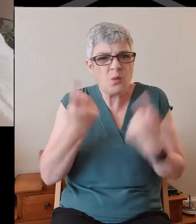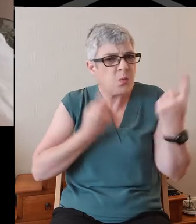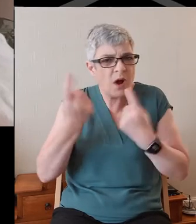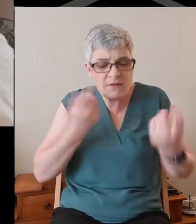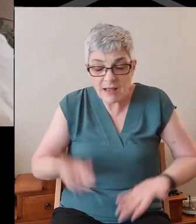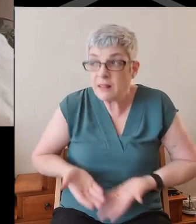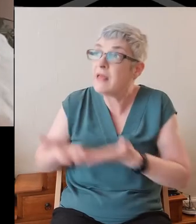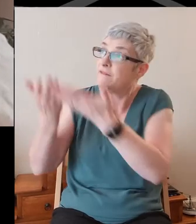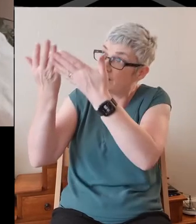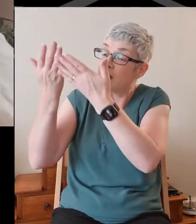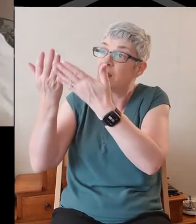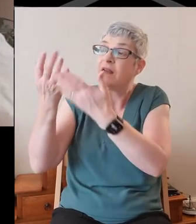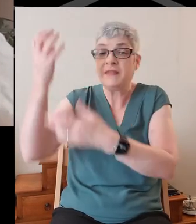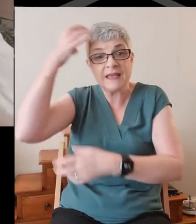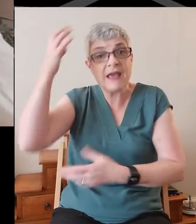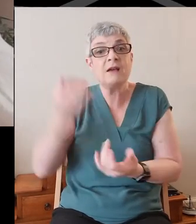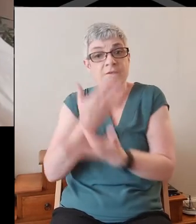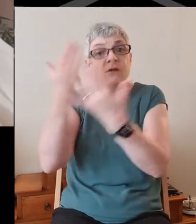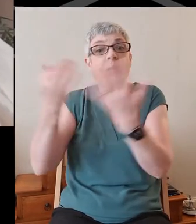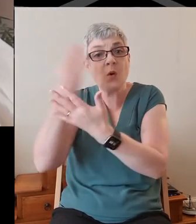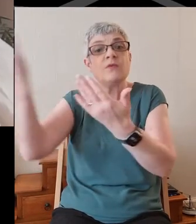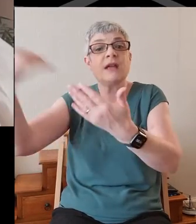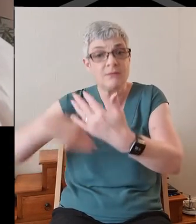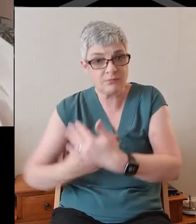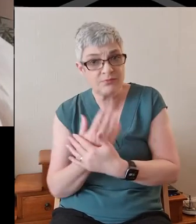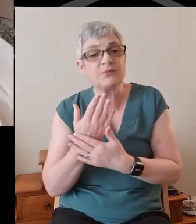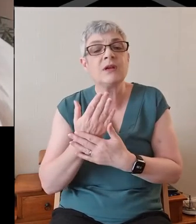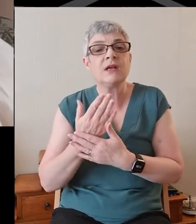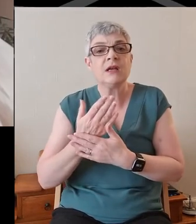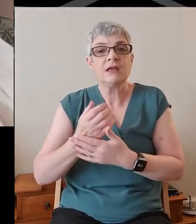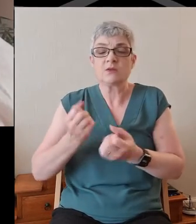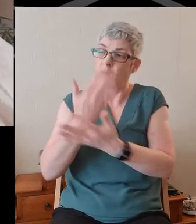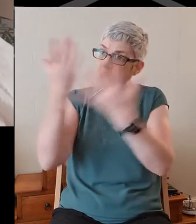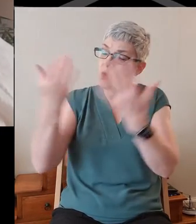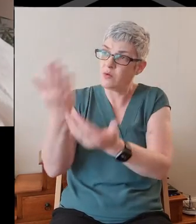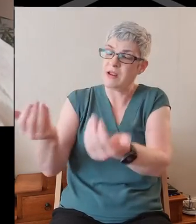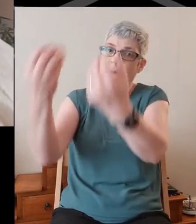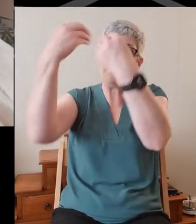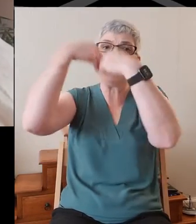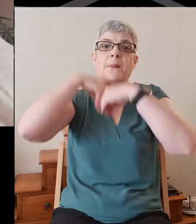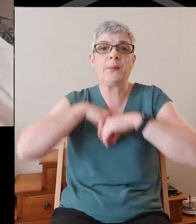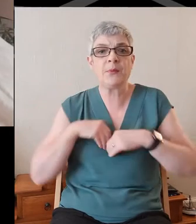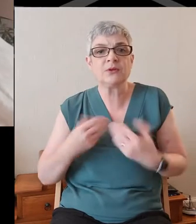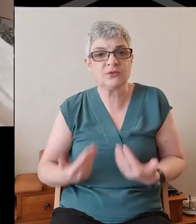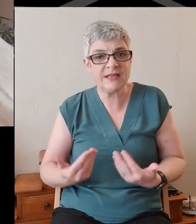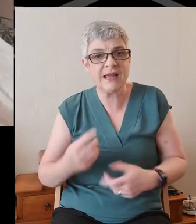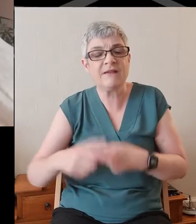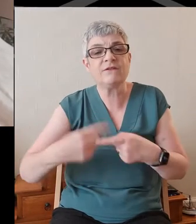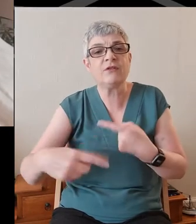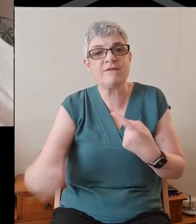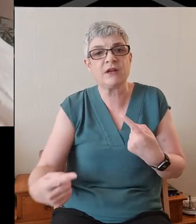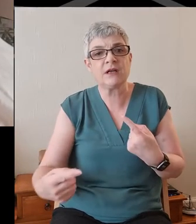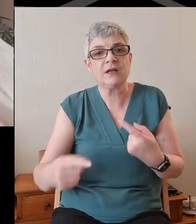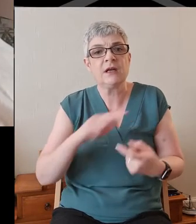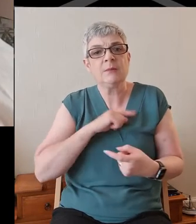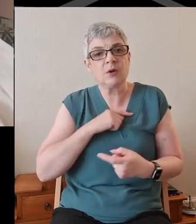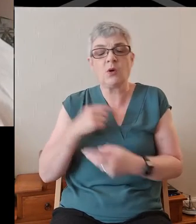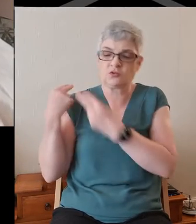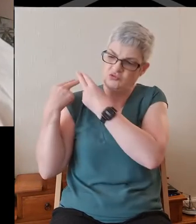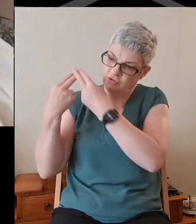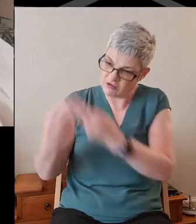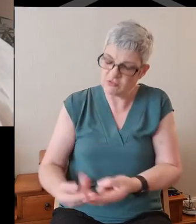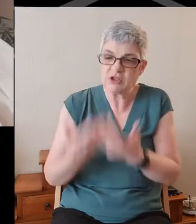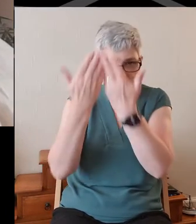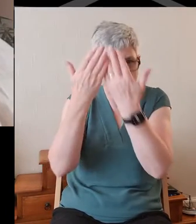glory may enter in, that his glory may fill our hearts and minds today and forever. For we are the generation to